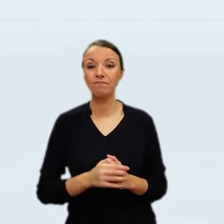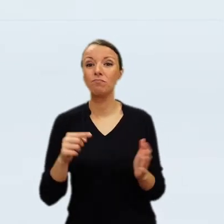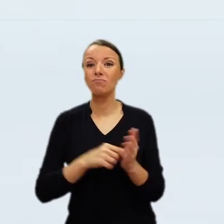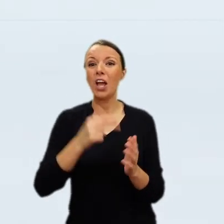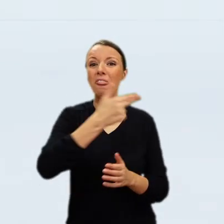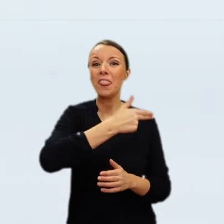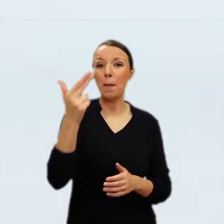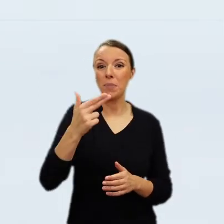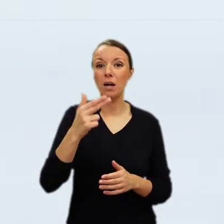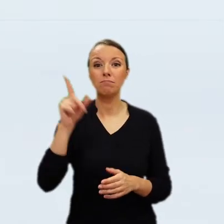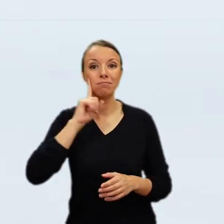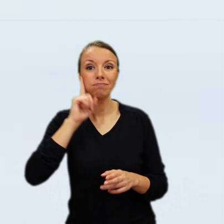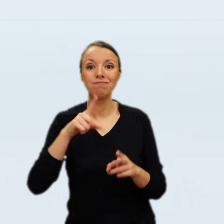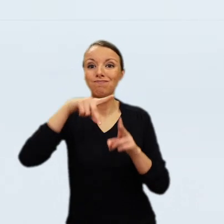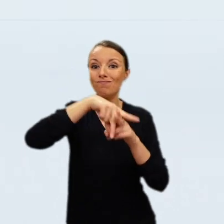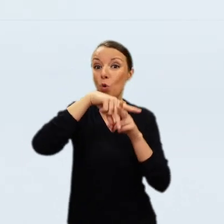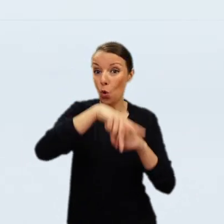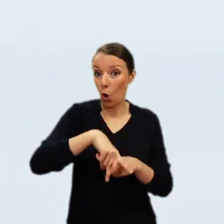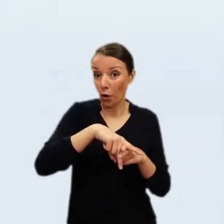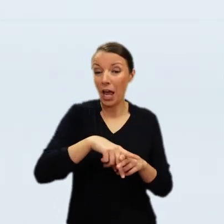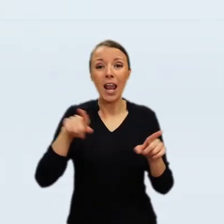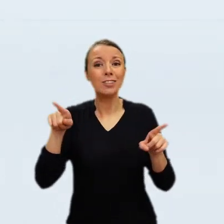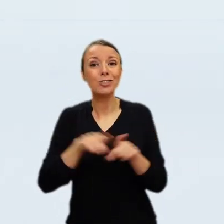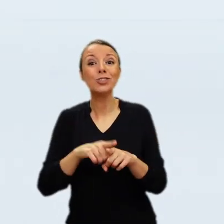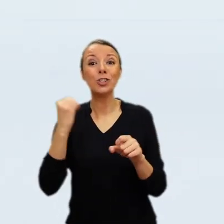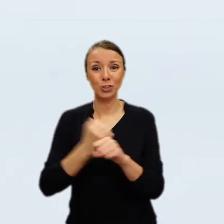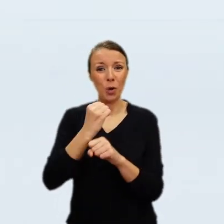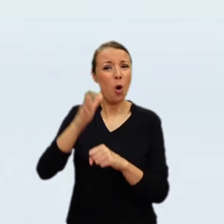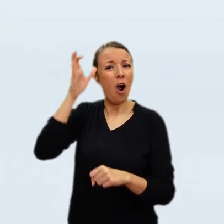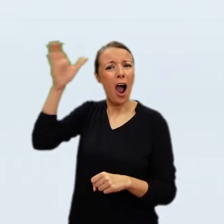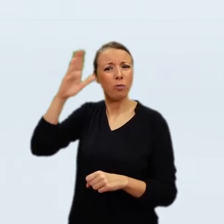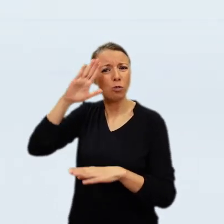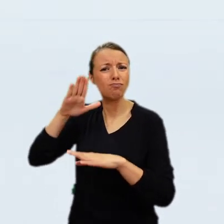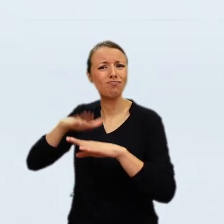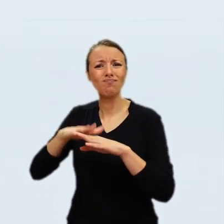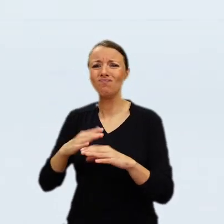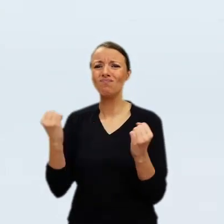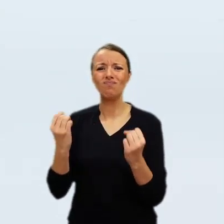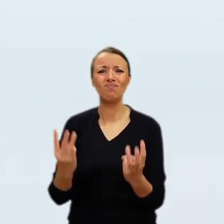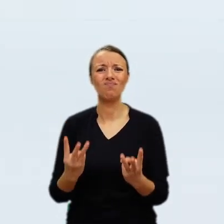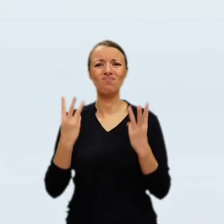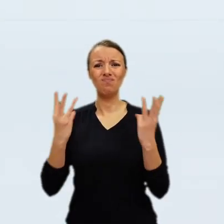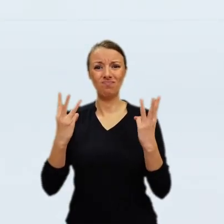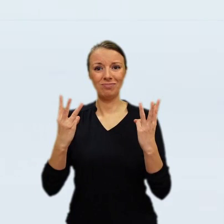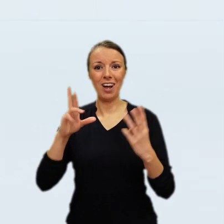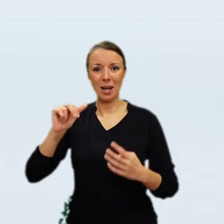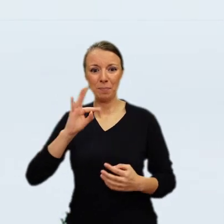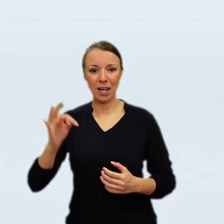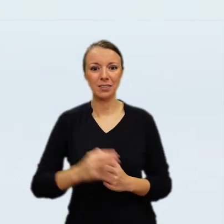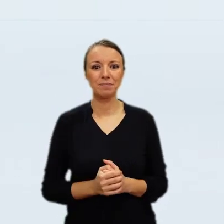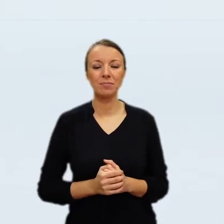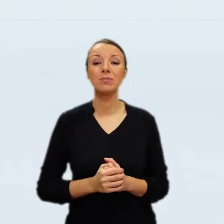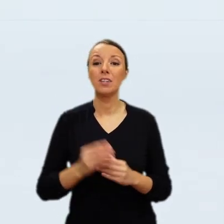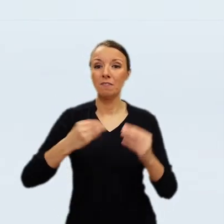the Rembrandt would have looked in this room. And we have to also remember that during the king's lifetime, the painting was always there, was never in the